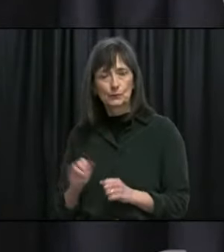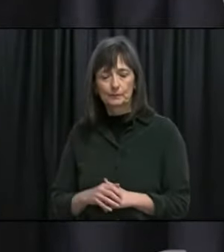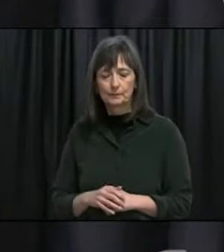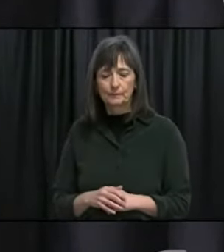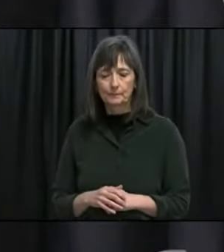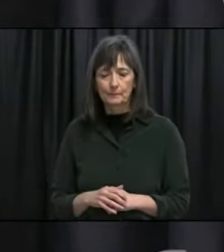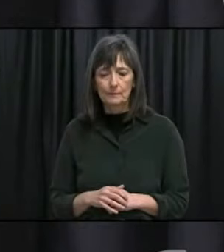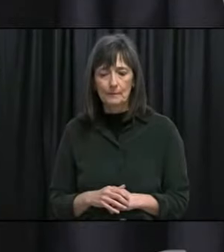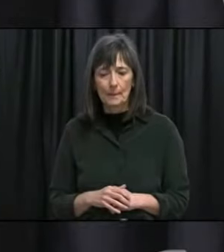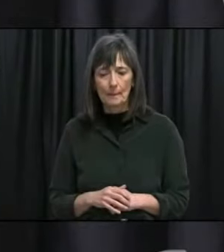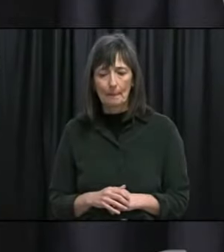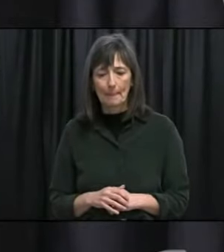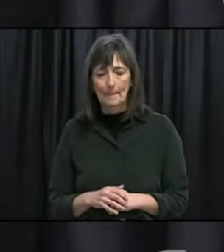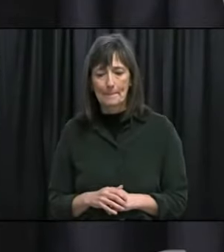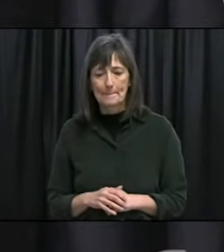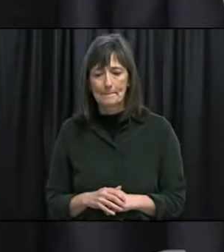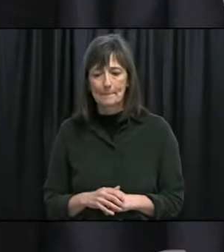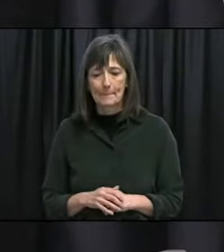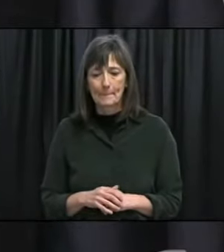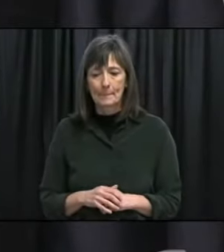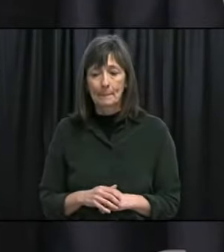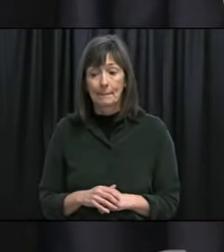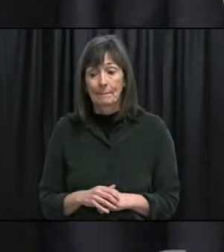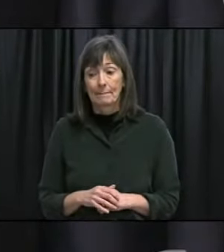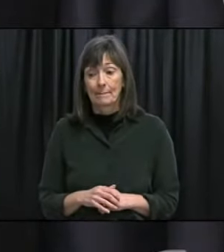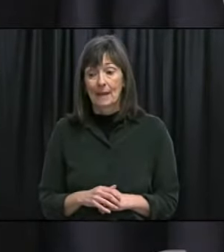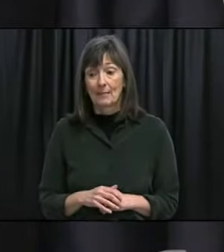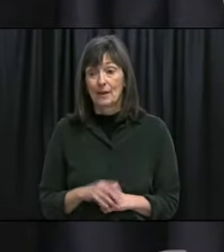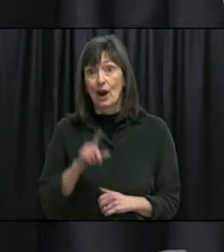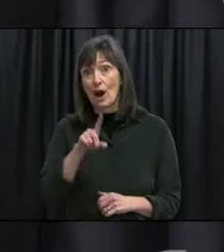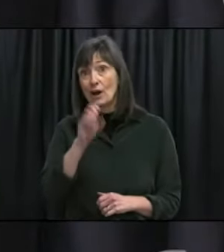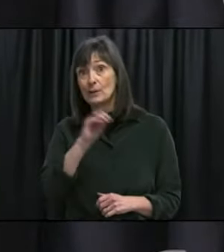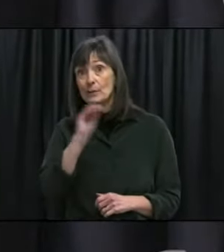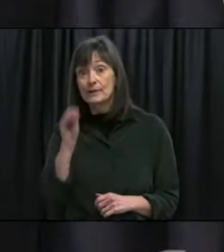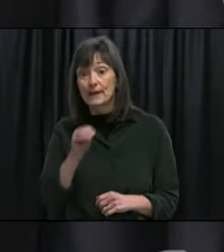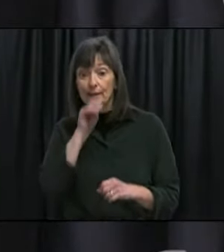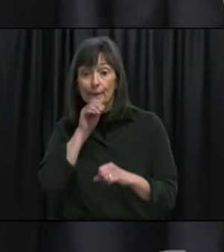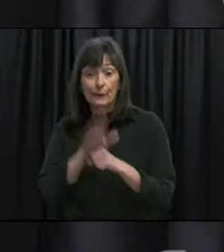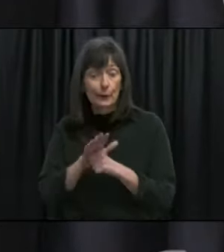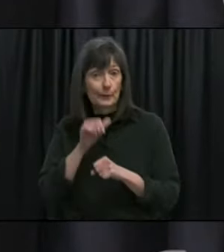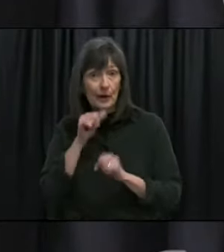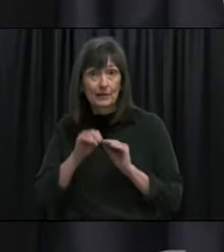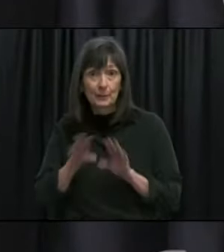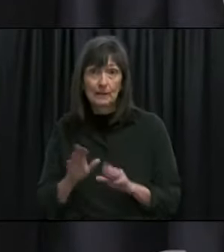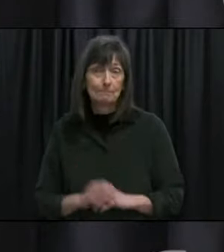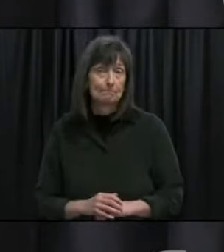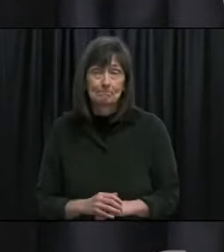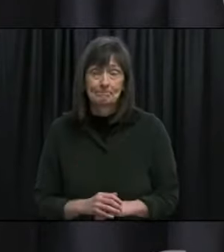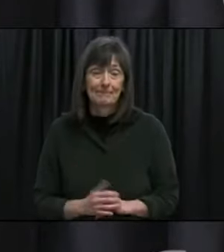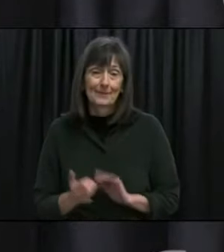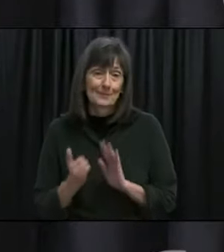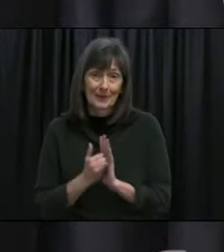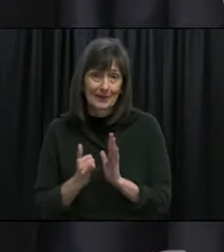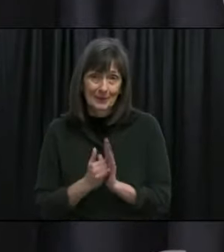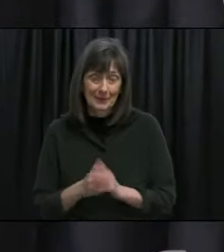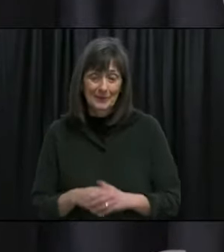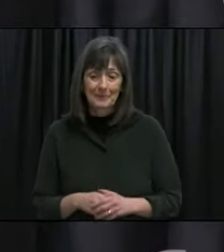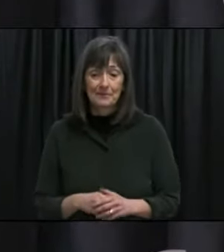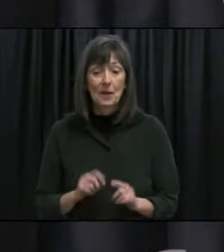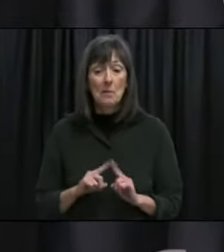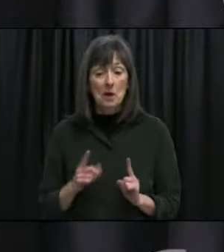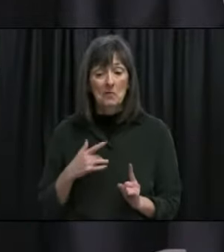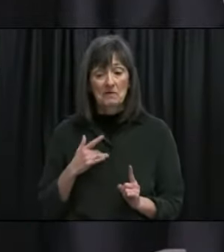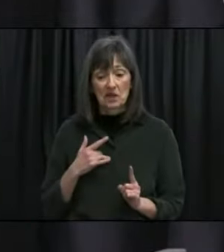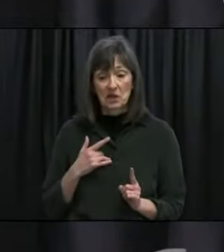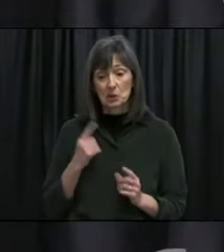there's no activity that's going to be zero risk for anything that we're doing at this point but we feel that we have reduced